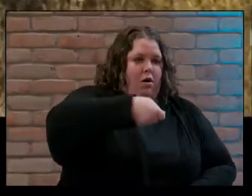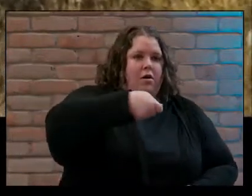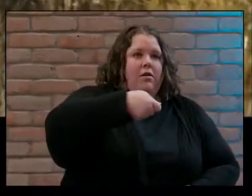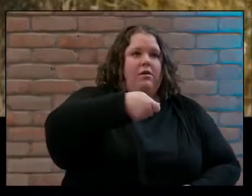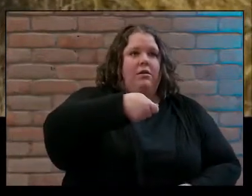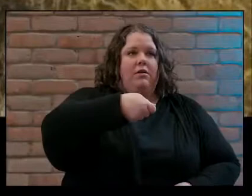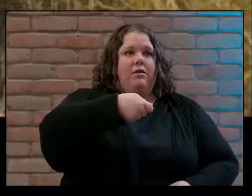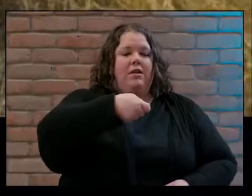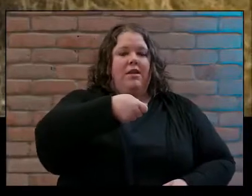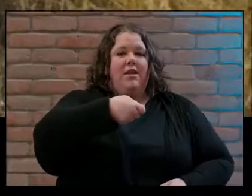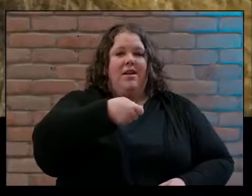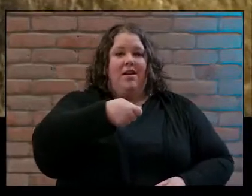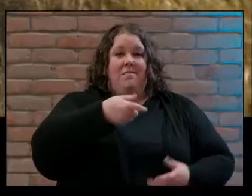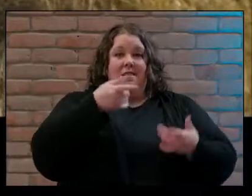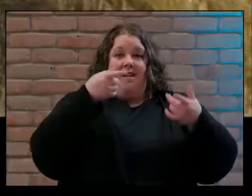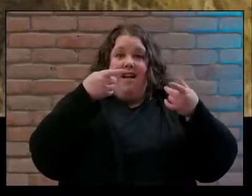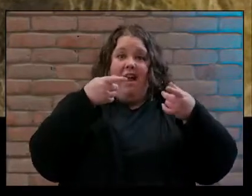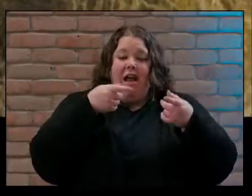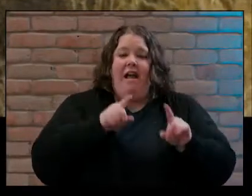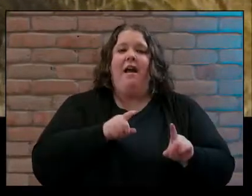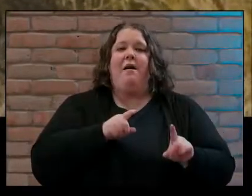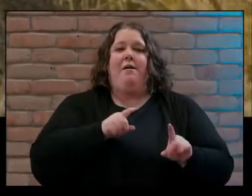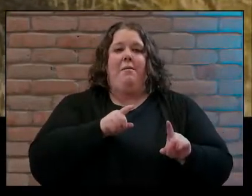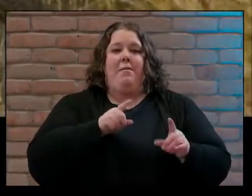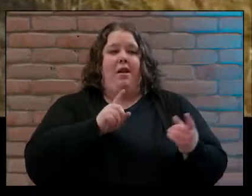quenched I didn't even know I had